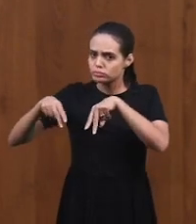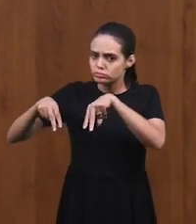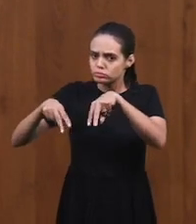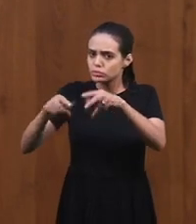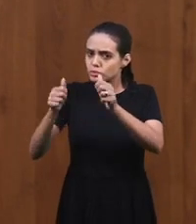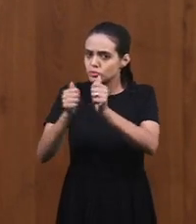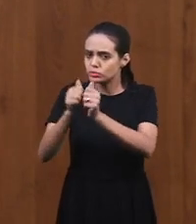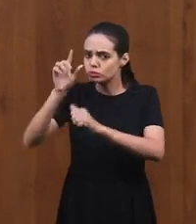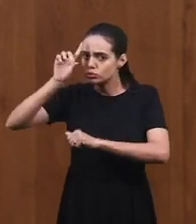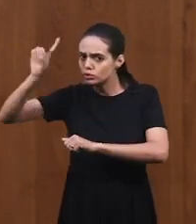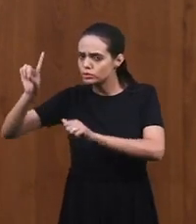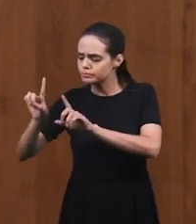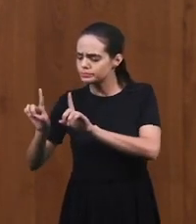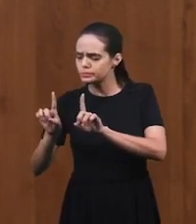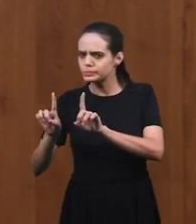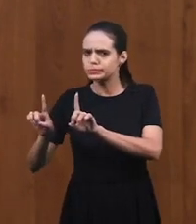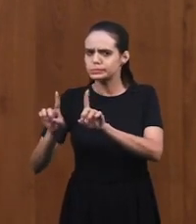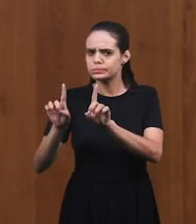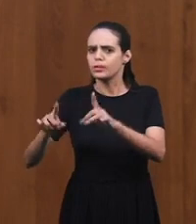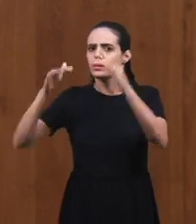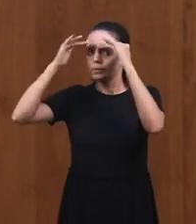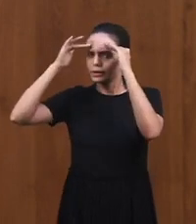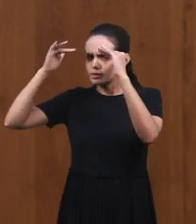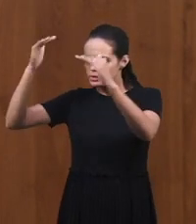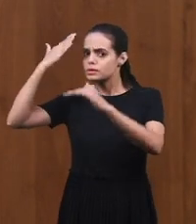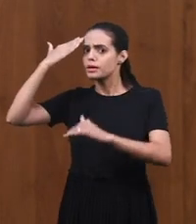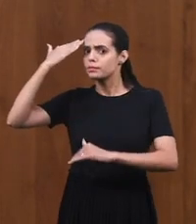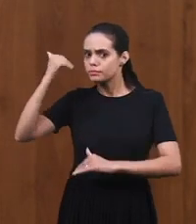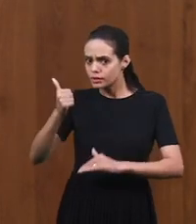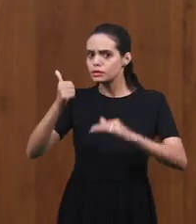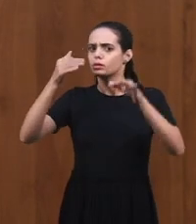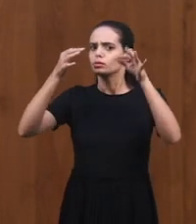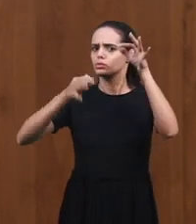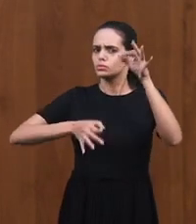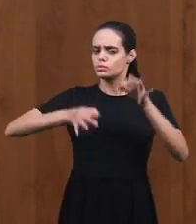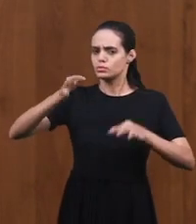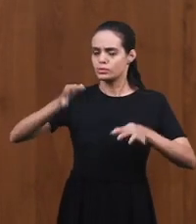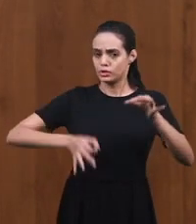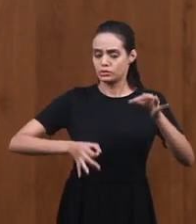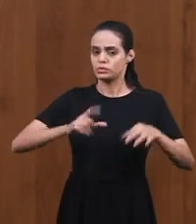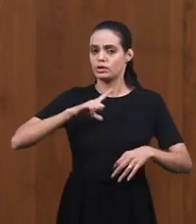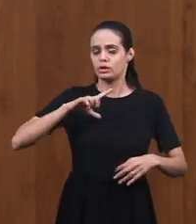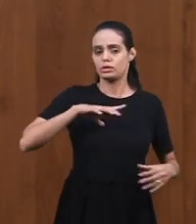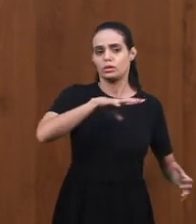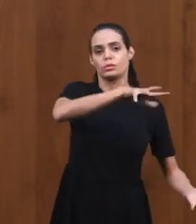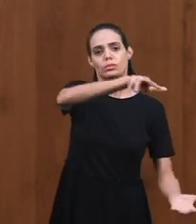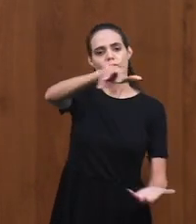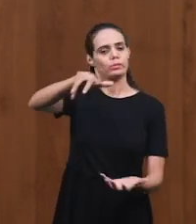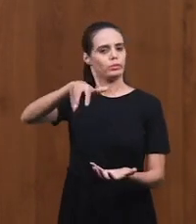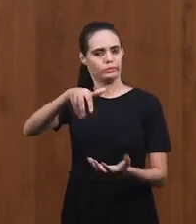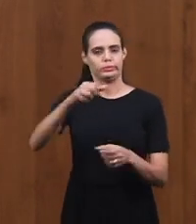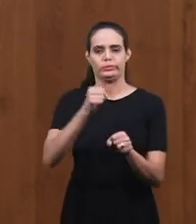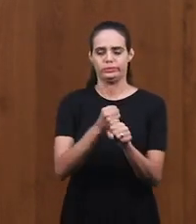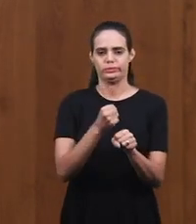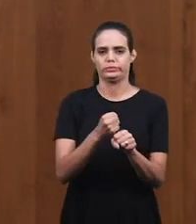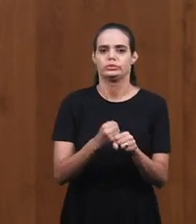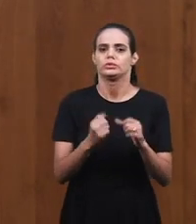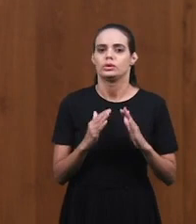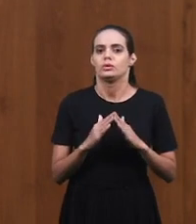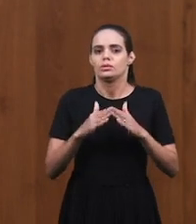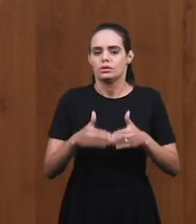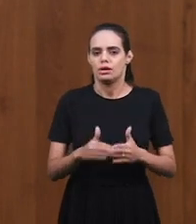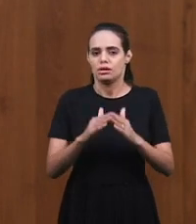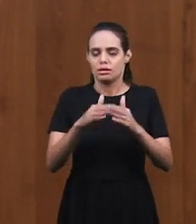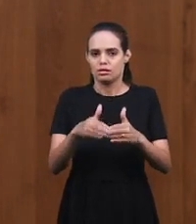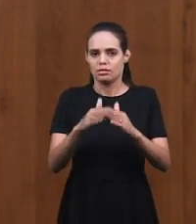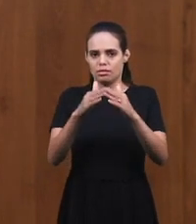judgment that God would bring up on earth. And he fulfilled all their intentions of the Lord. He built the ark of being the